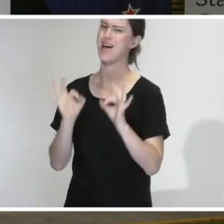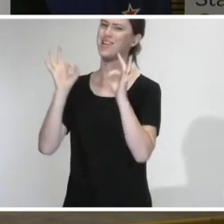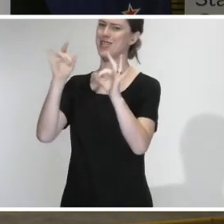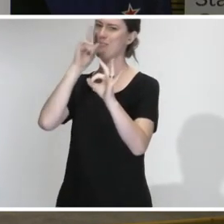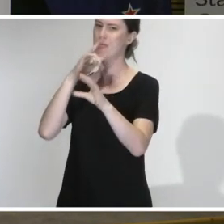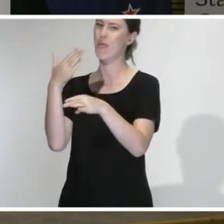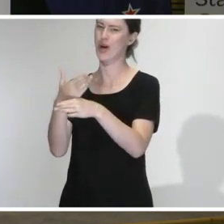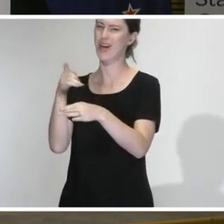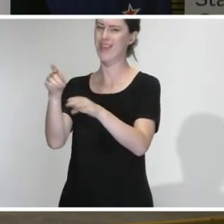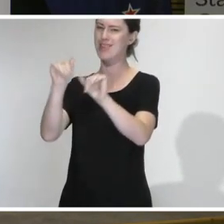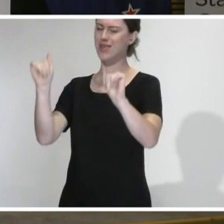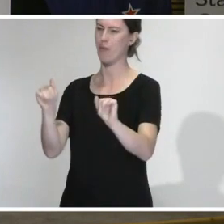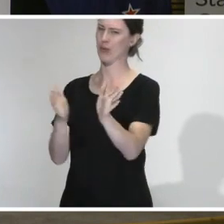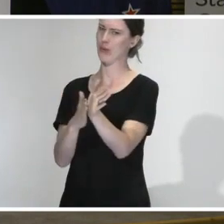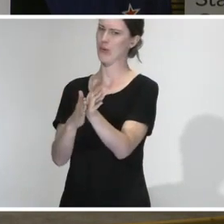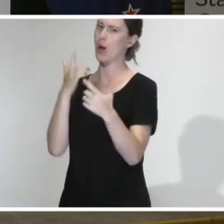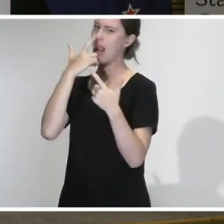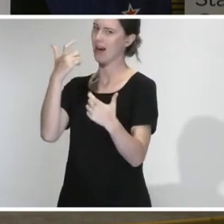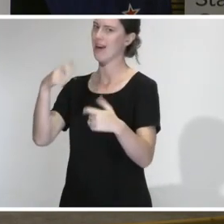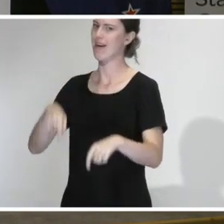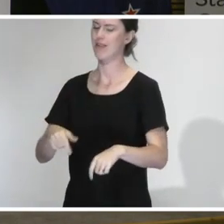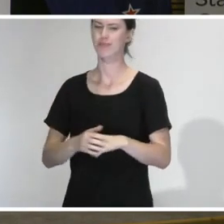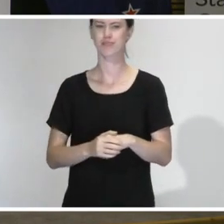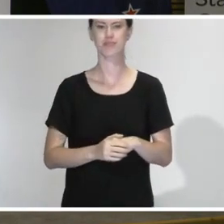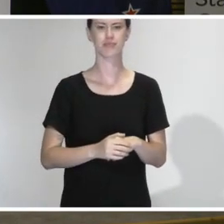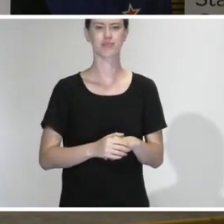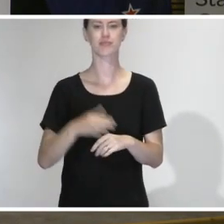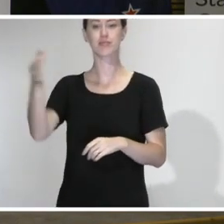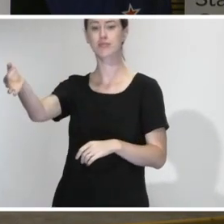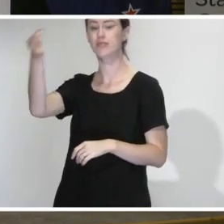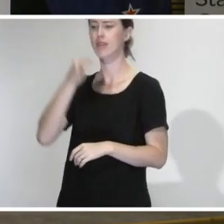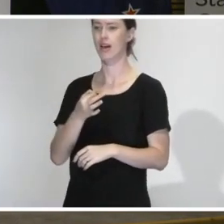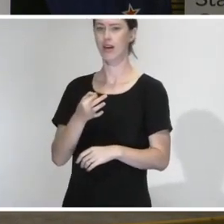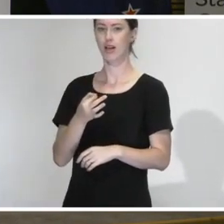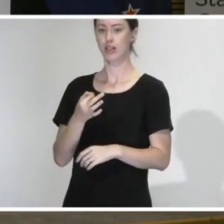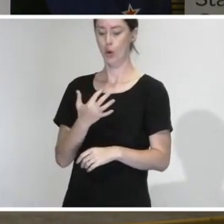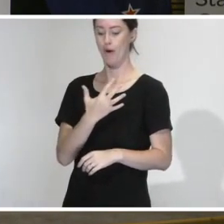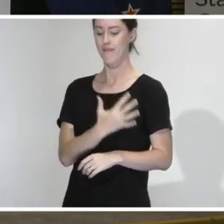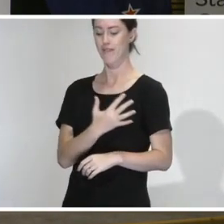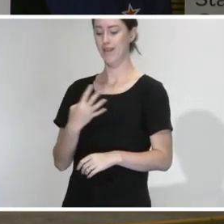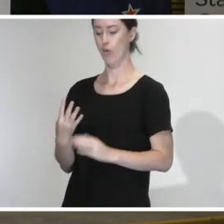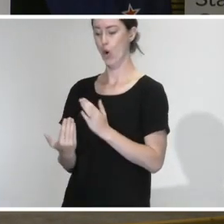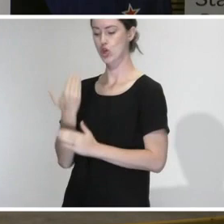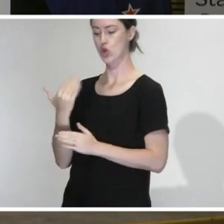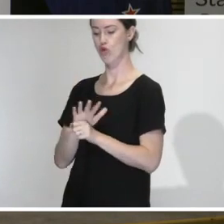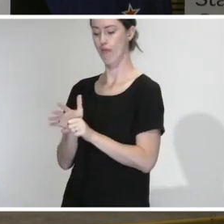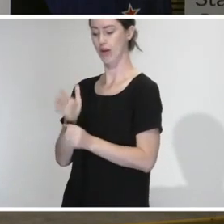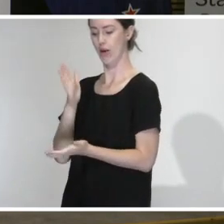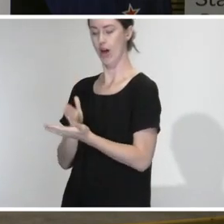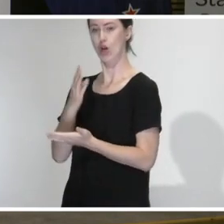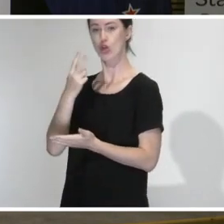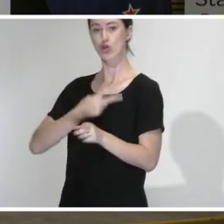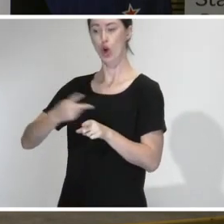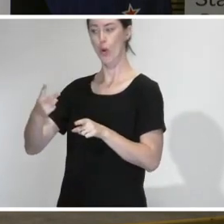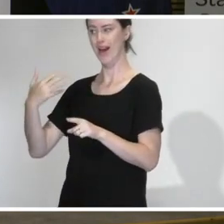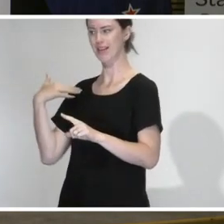who work in our health system. So we're very, very fortunate. The 54 new cases, the lowest in two weeks. How confident can we be on